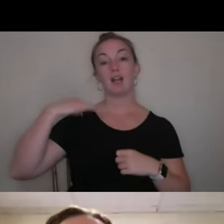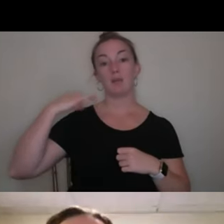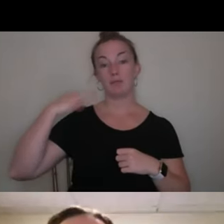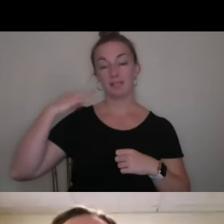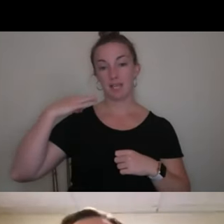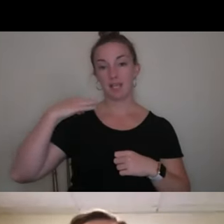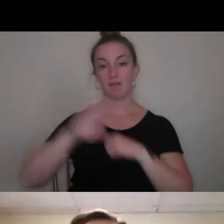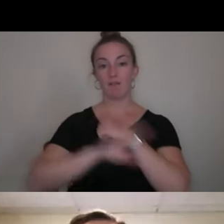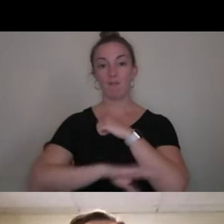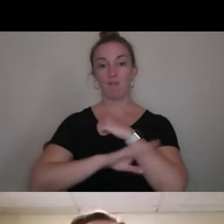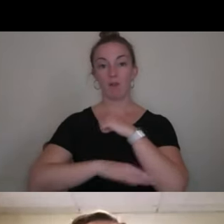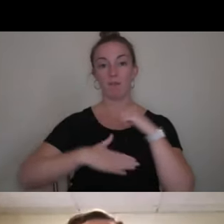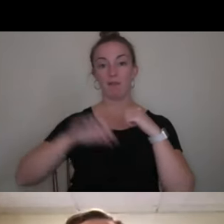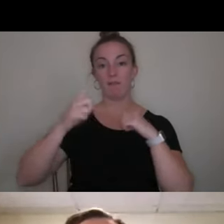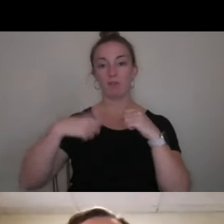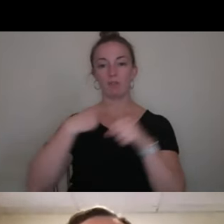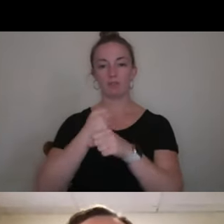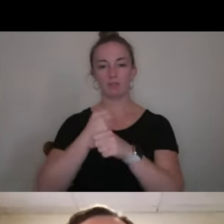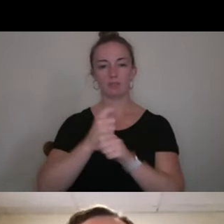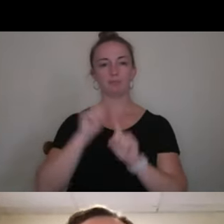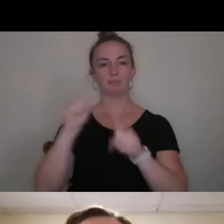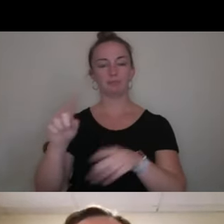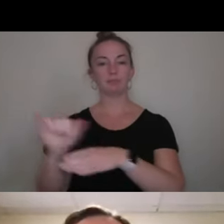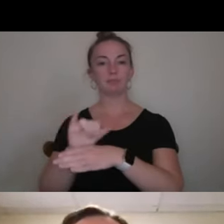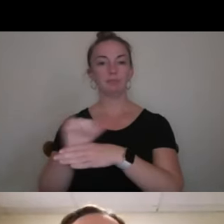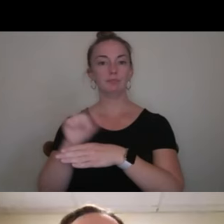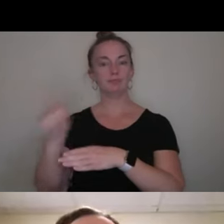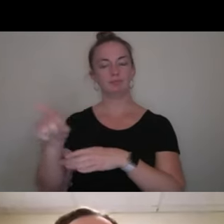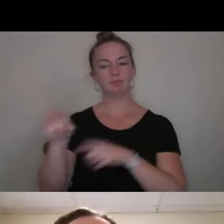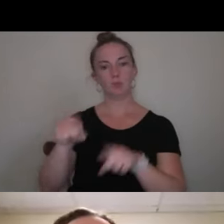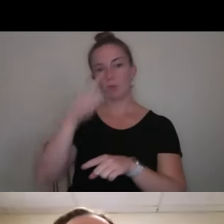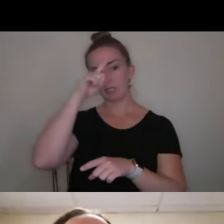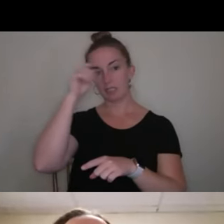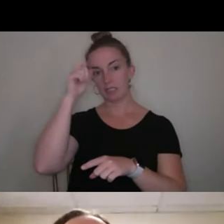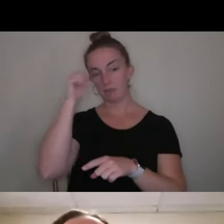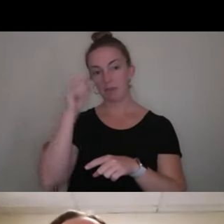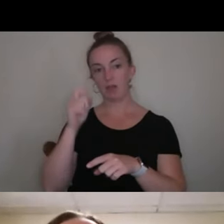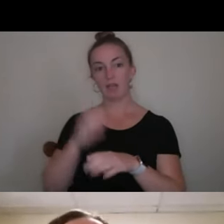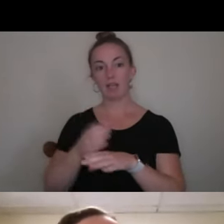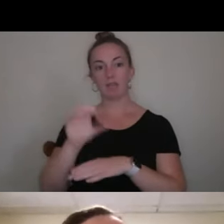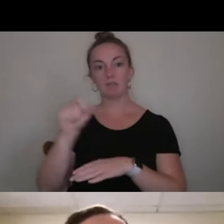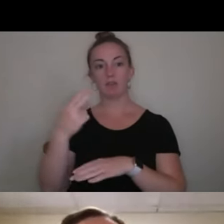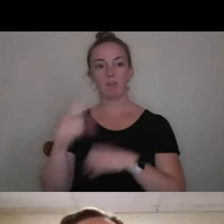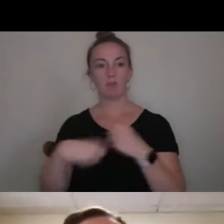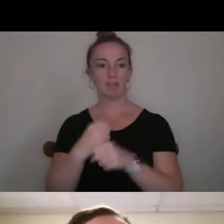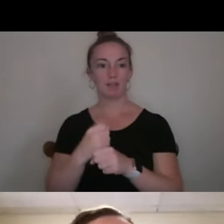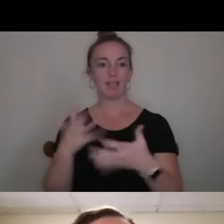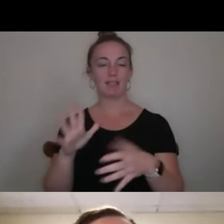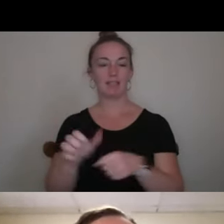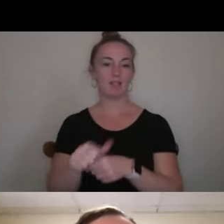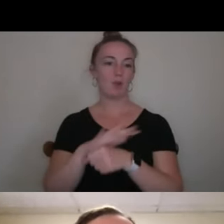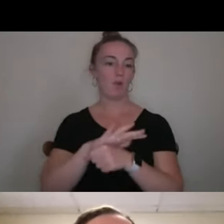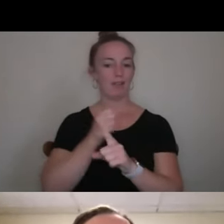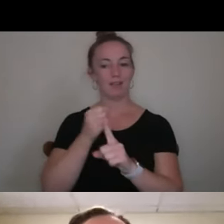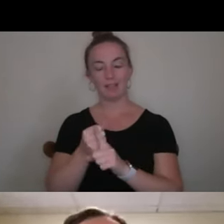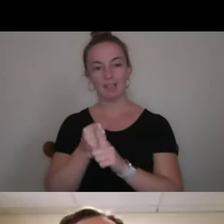first year originally to go and do the internship over the summer after my sophomore year, but then COVID hit all